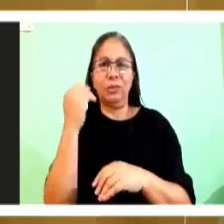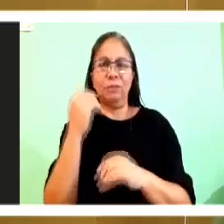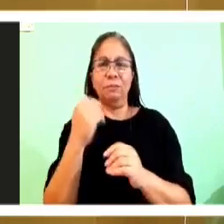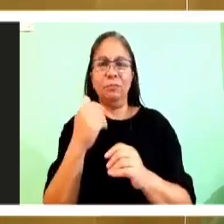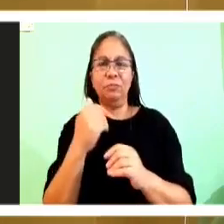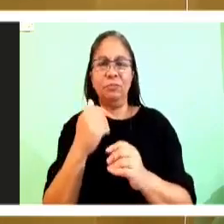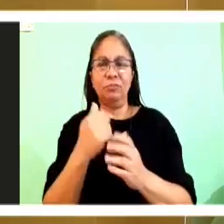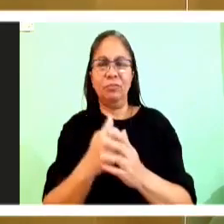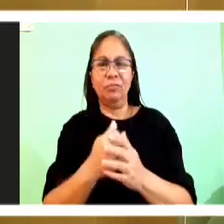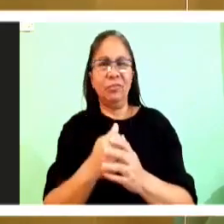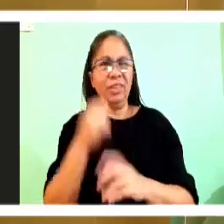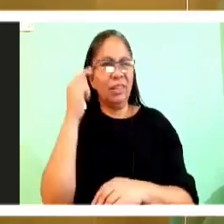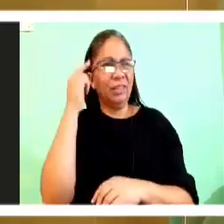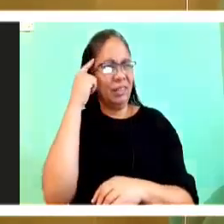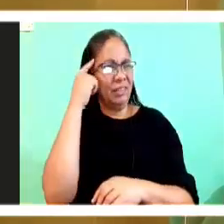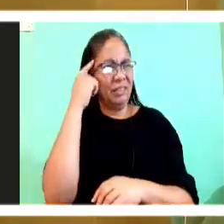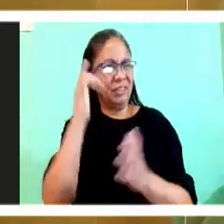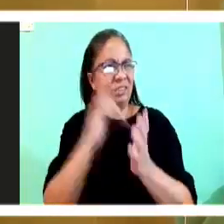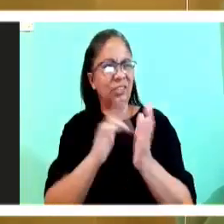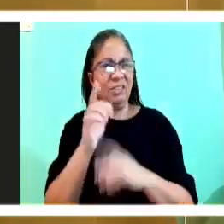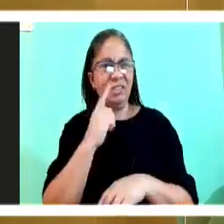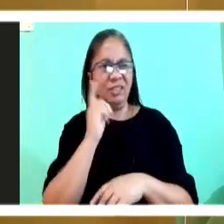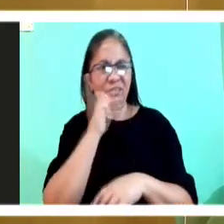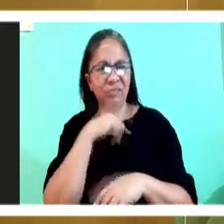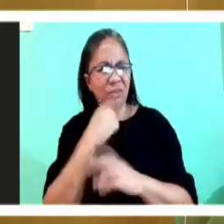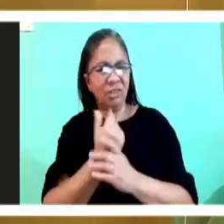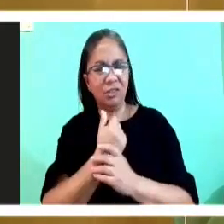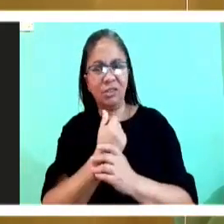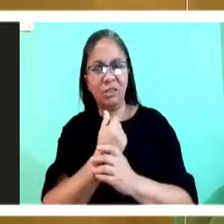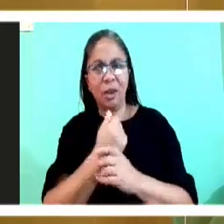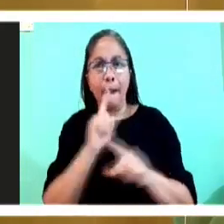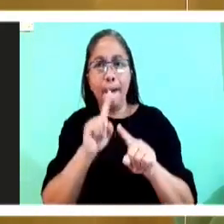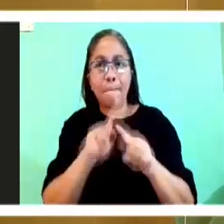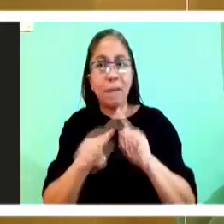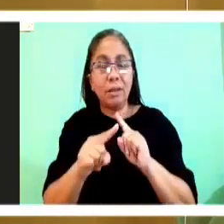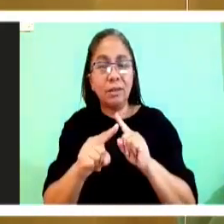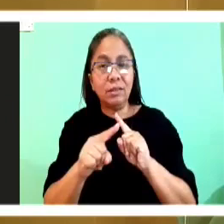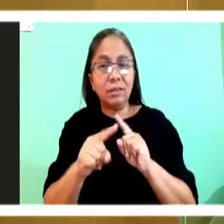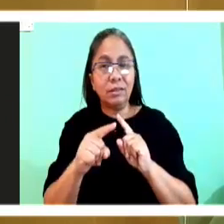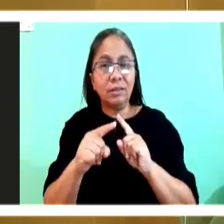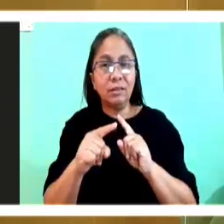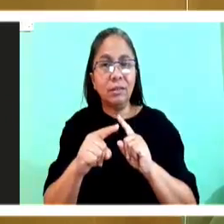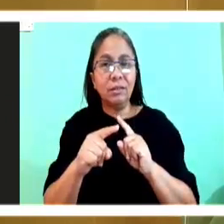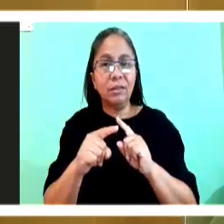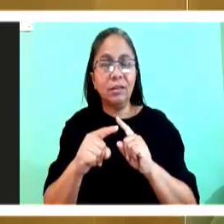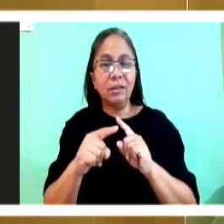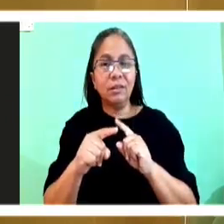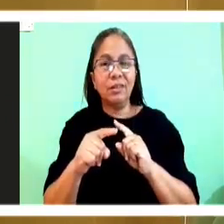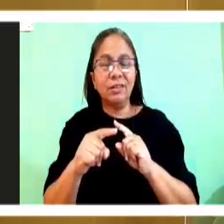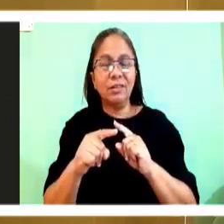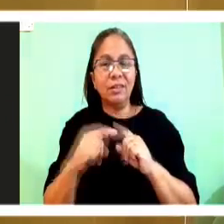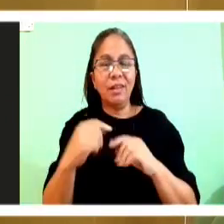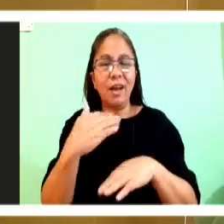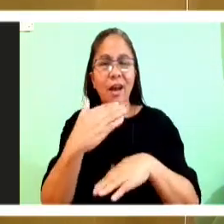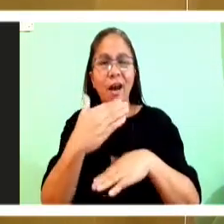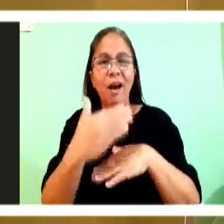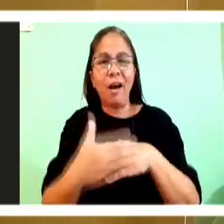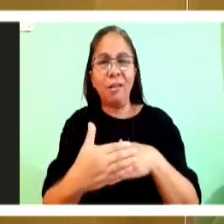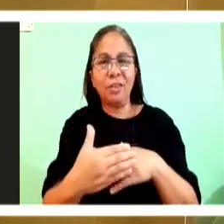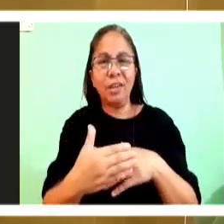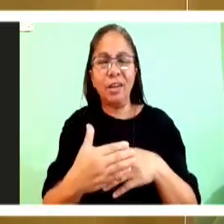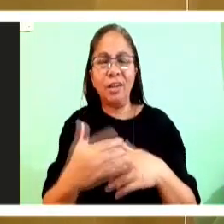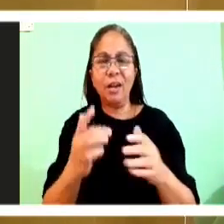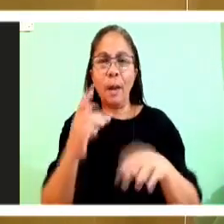foolishness. But the next part of it is why Simon is such a beautiful saint. He says,